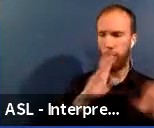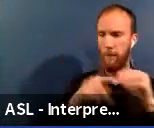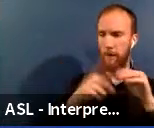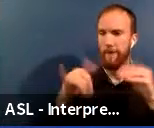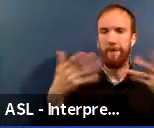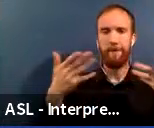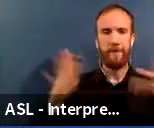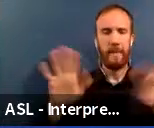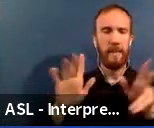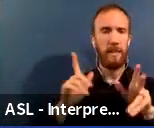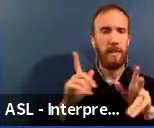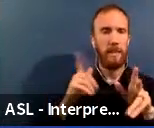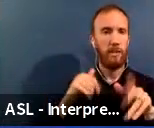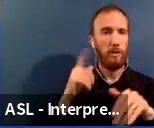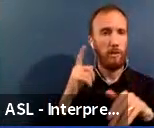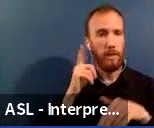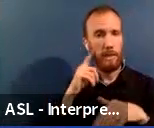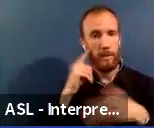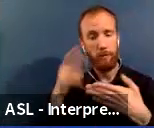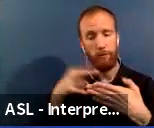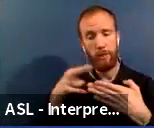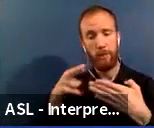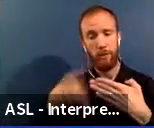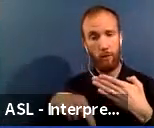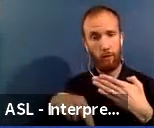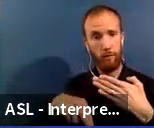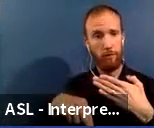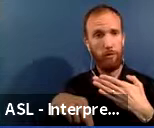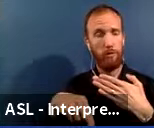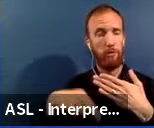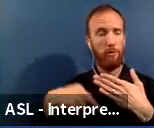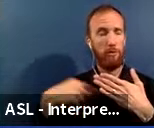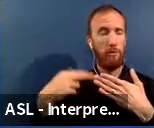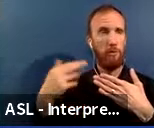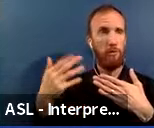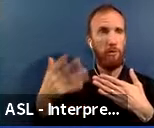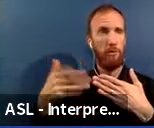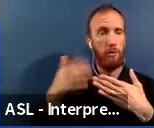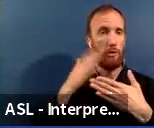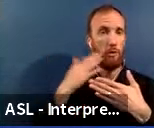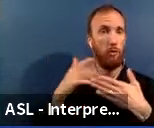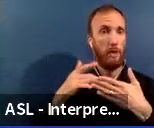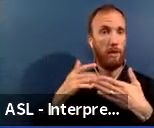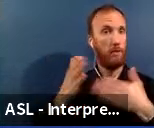Do you plan to share the results of the feedbacks that survey publicly?